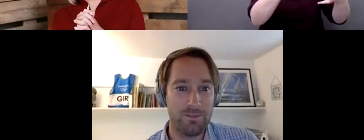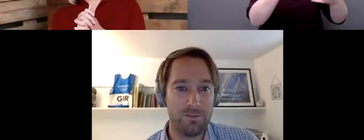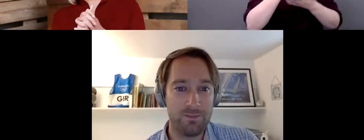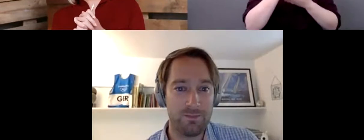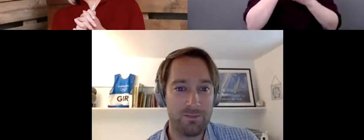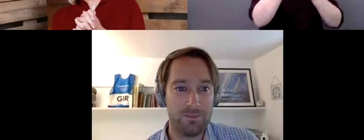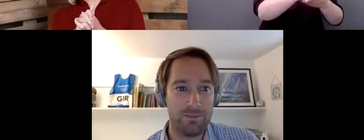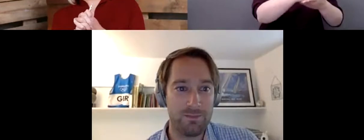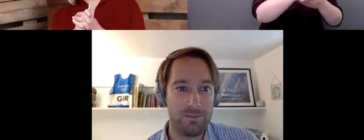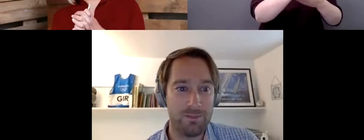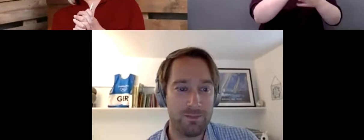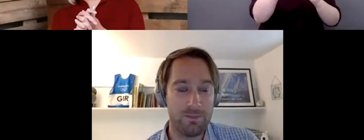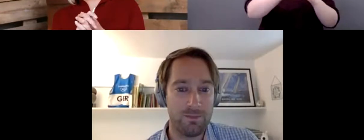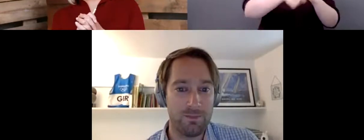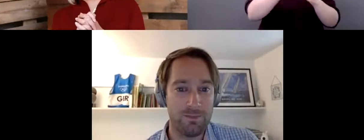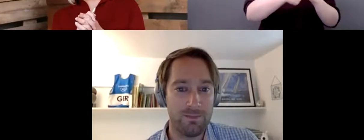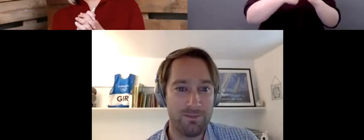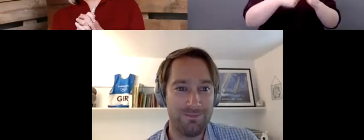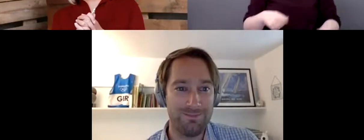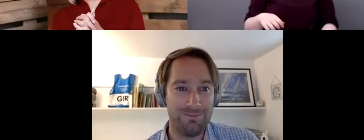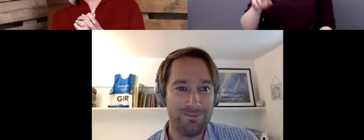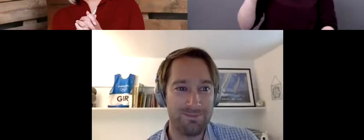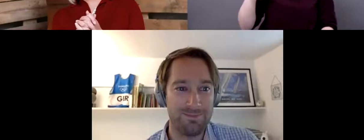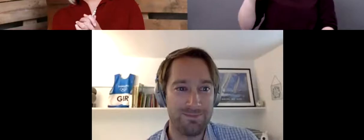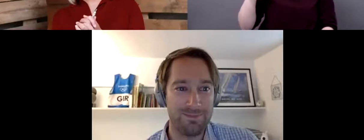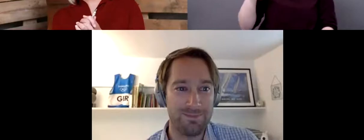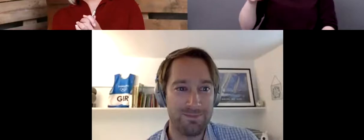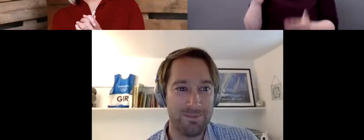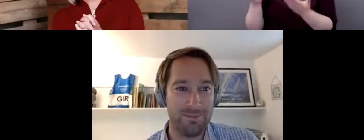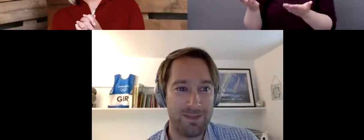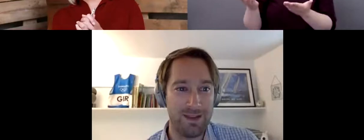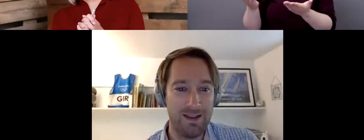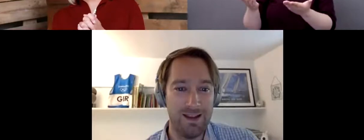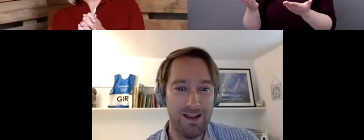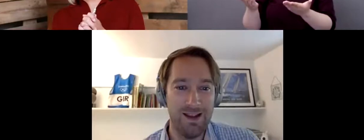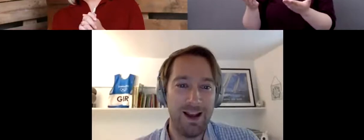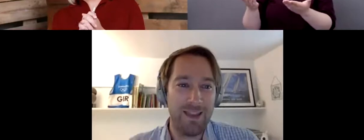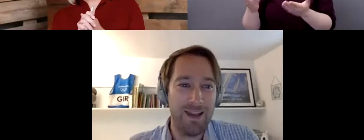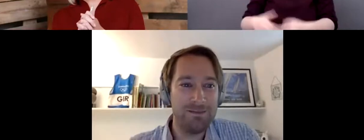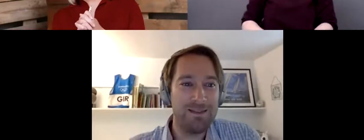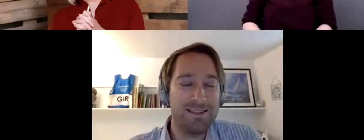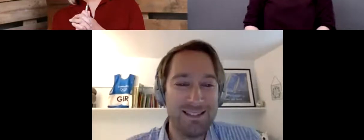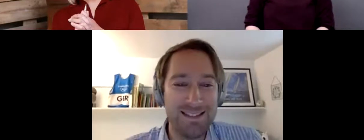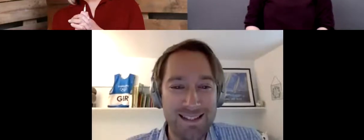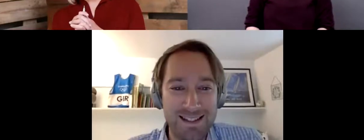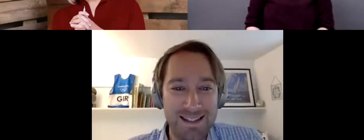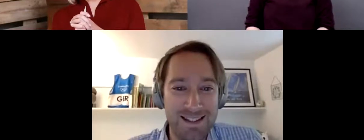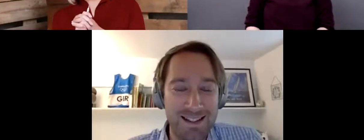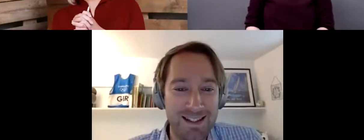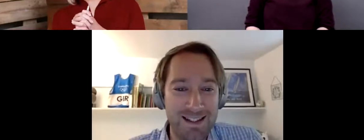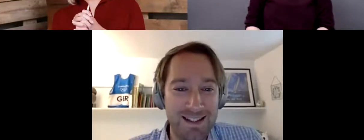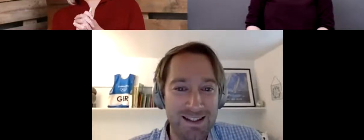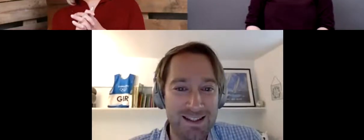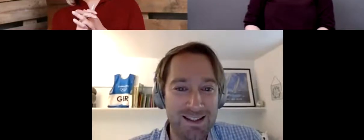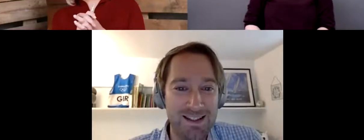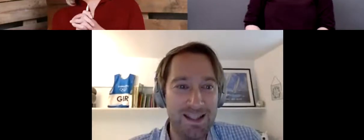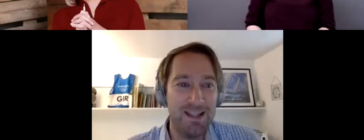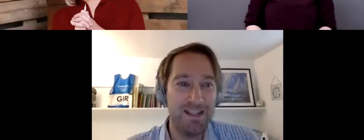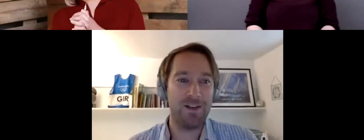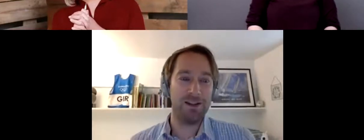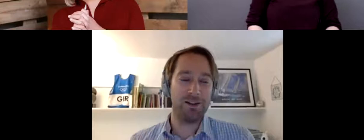is already with us. Hi, Dan. Hi there. How are you?